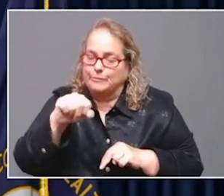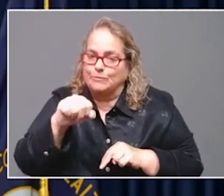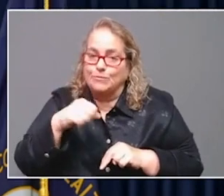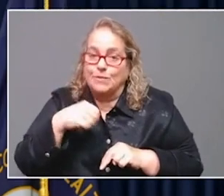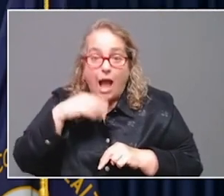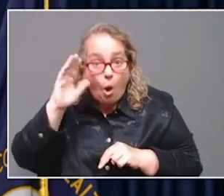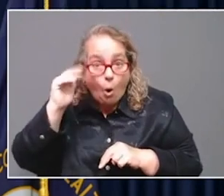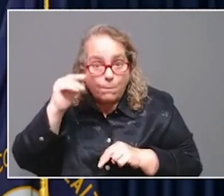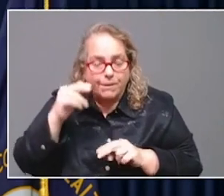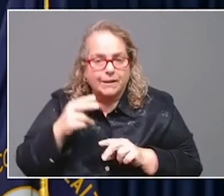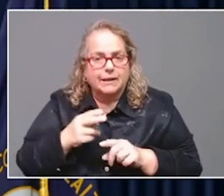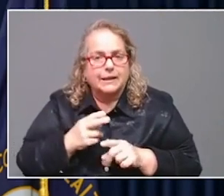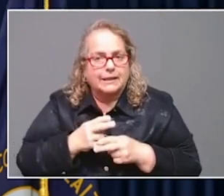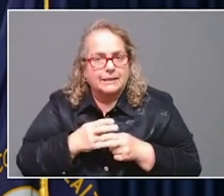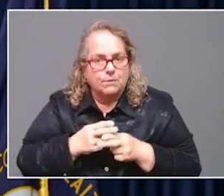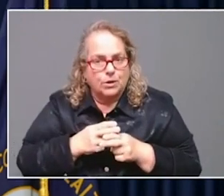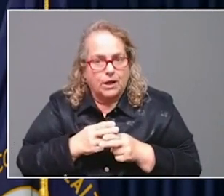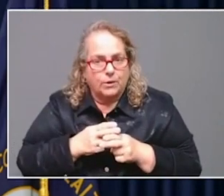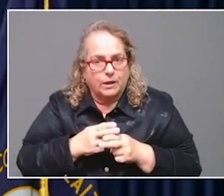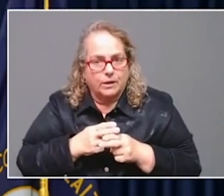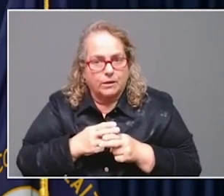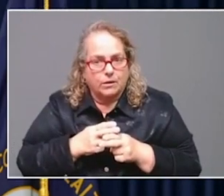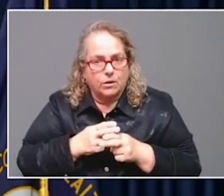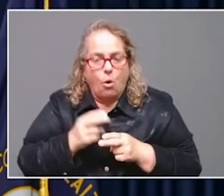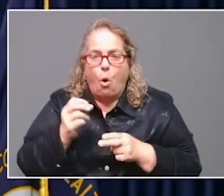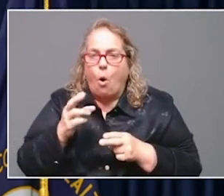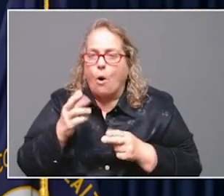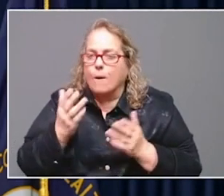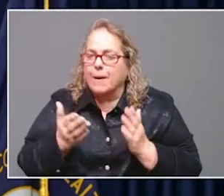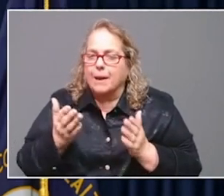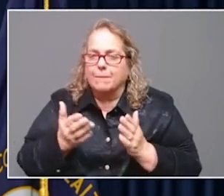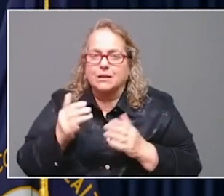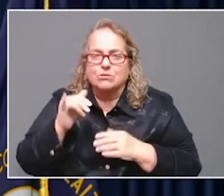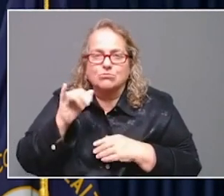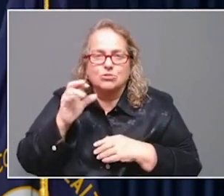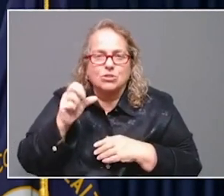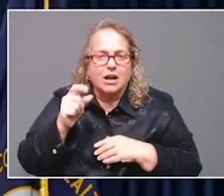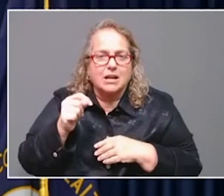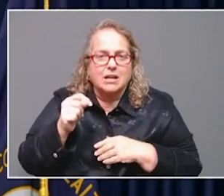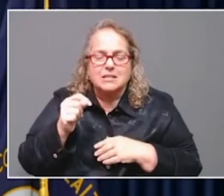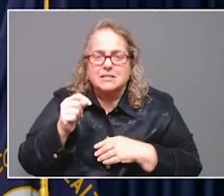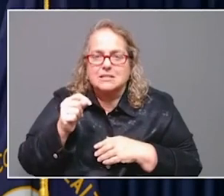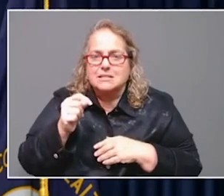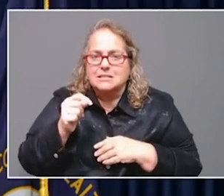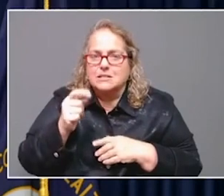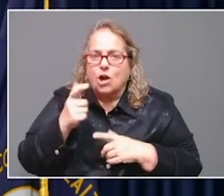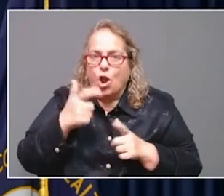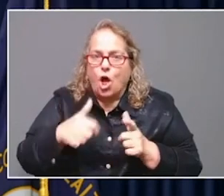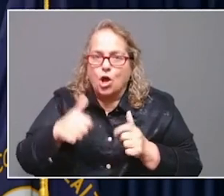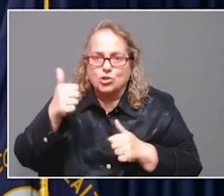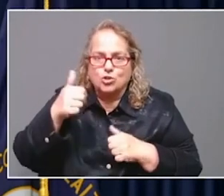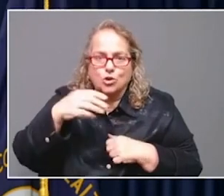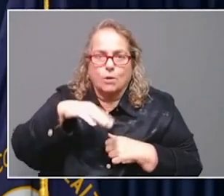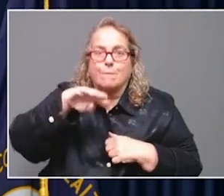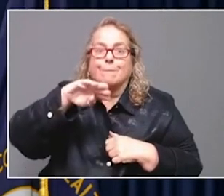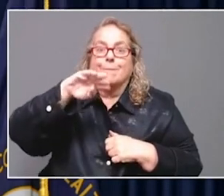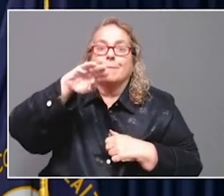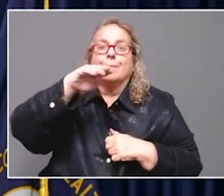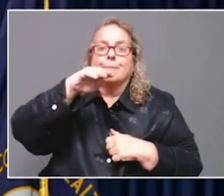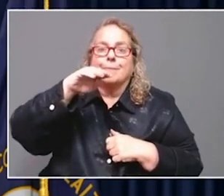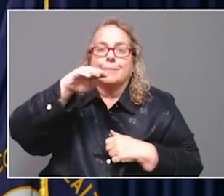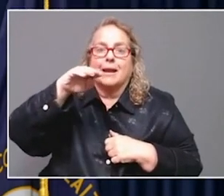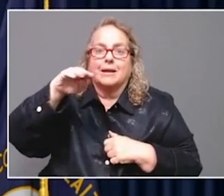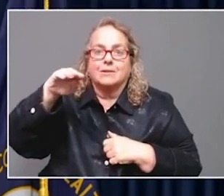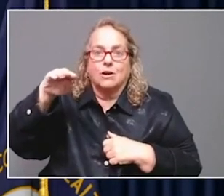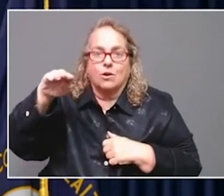or perhaps we will just be at a much larger plateau where there are ups and there are downs. But